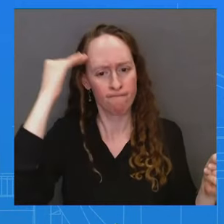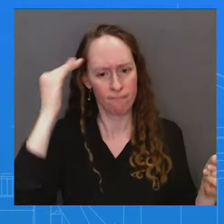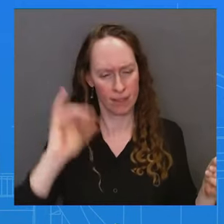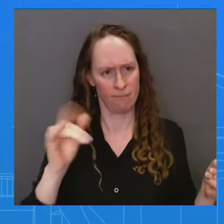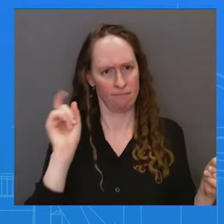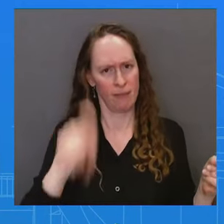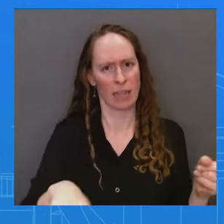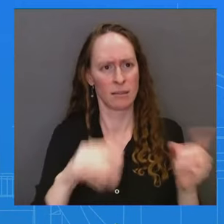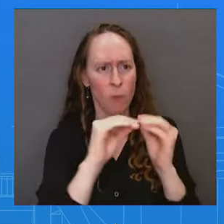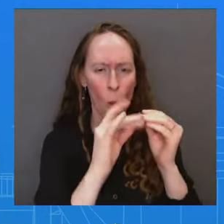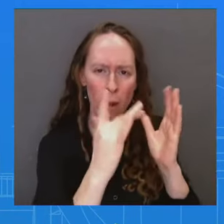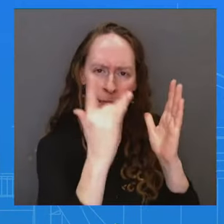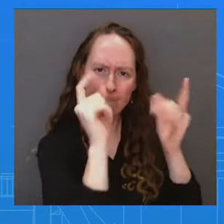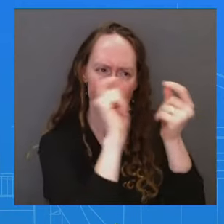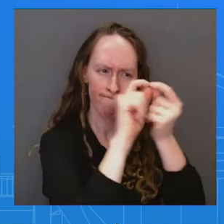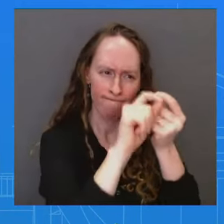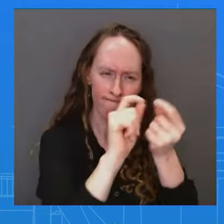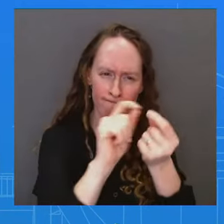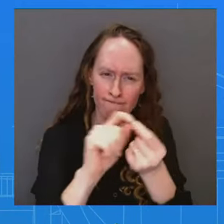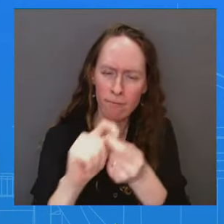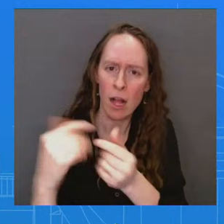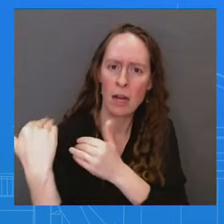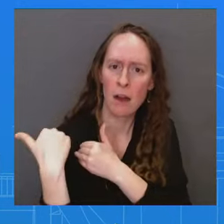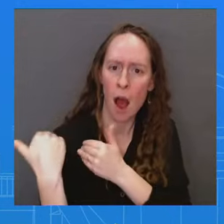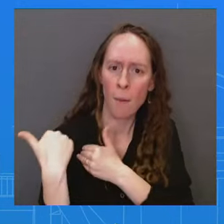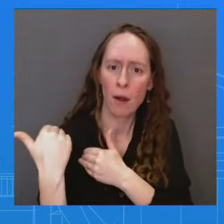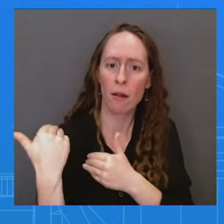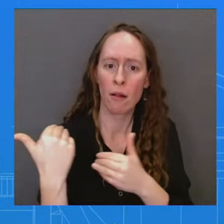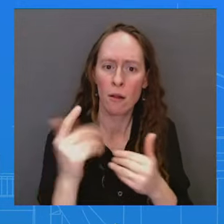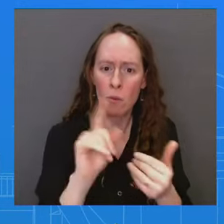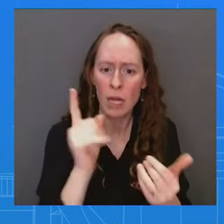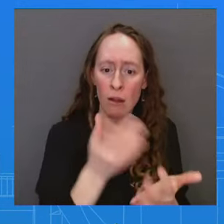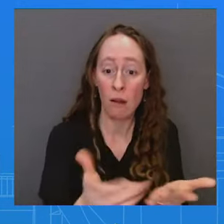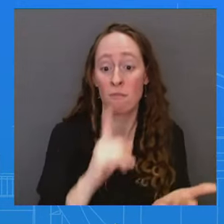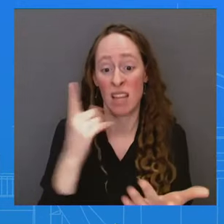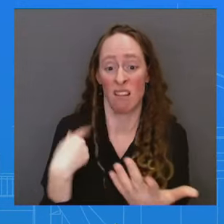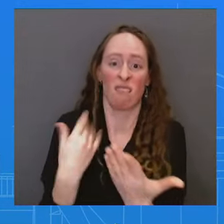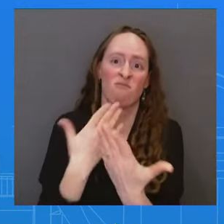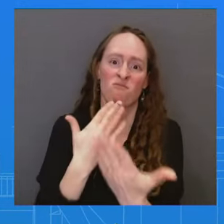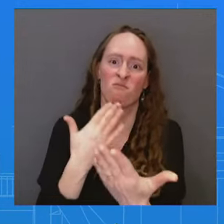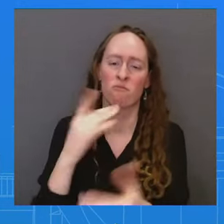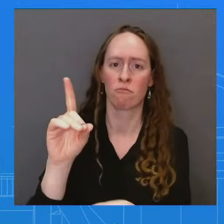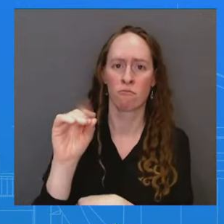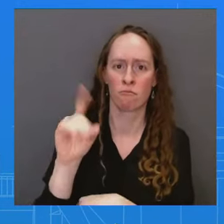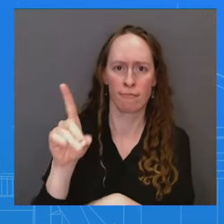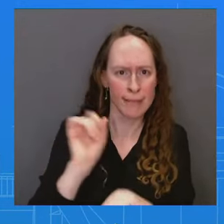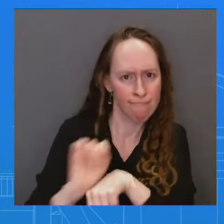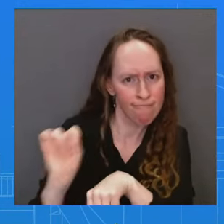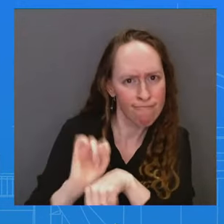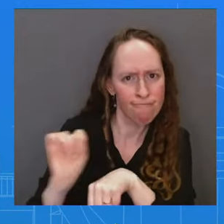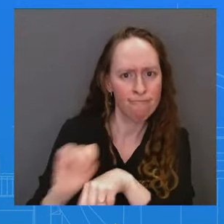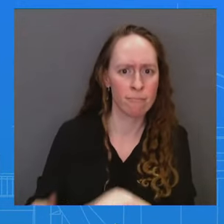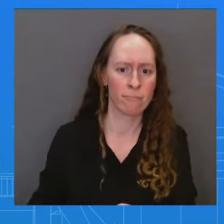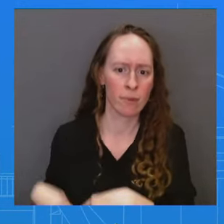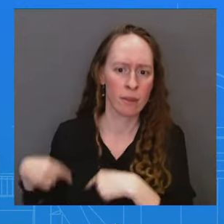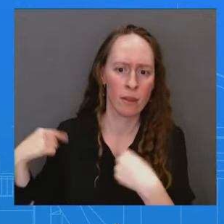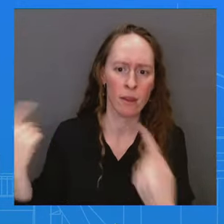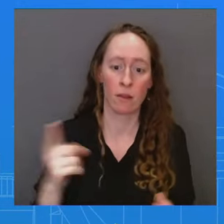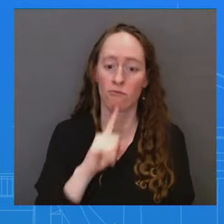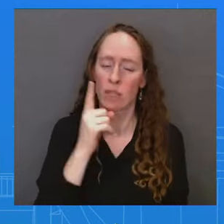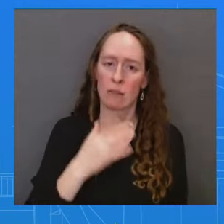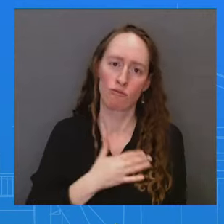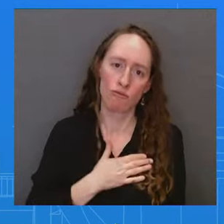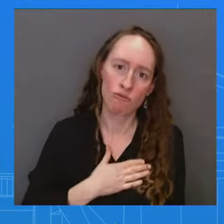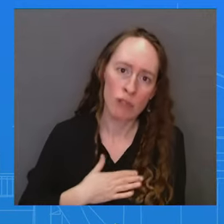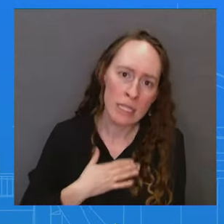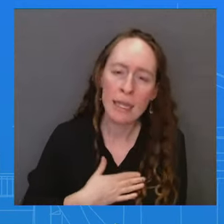that the DOD IG did. That was a significant body of work, and we appreciate that. We're going to go through this. I know DOD has already